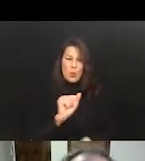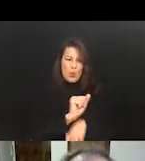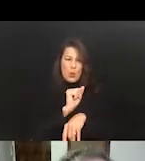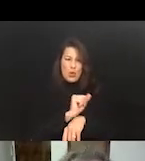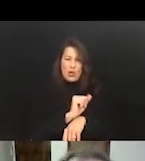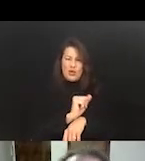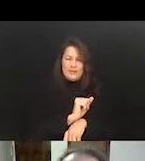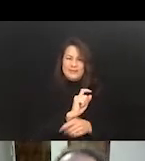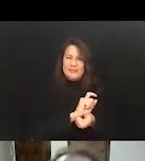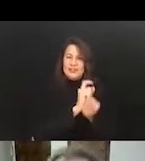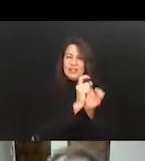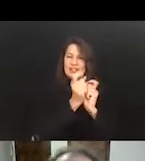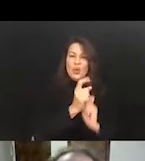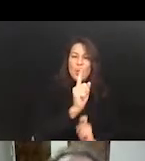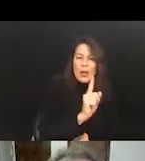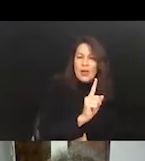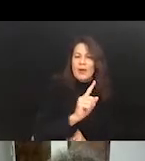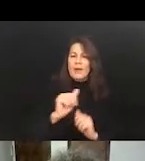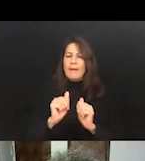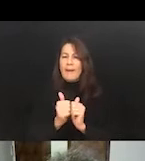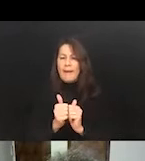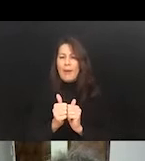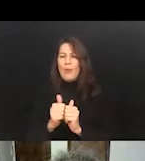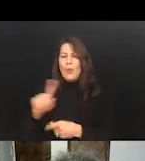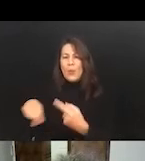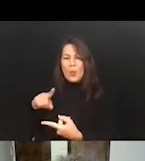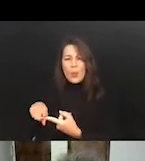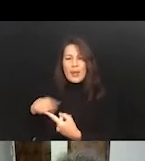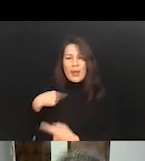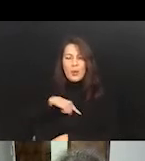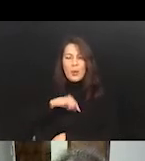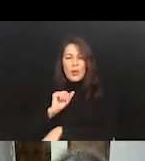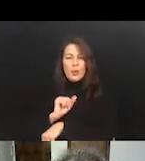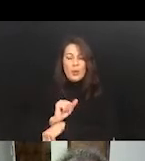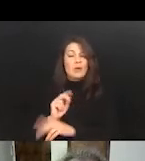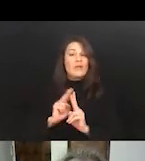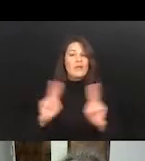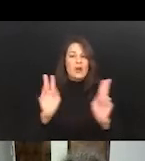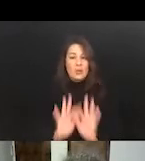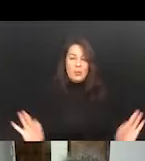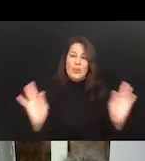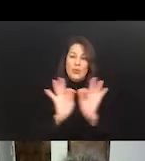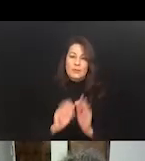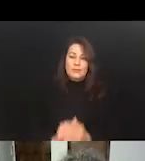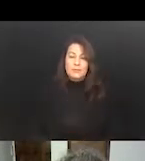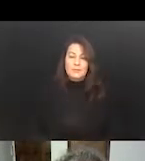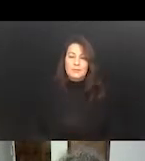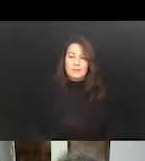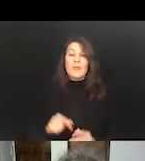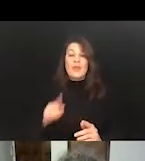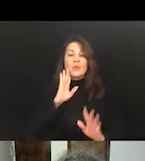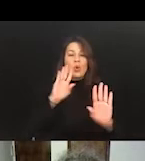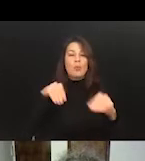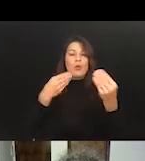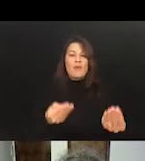where we work, how we work, when we work, it's so important. And this provides a